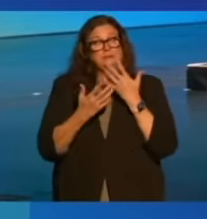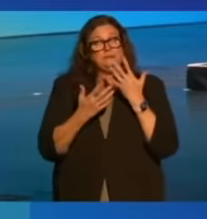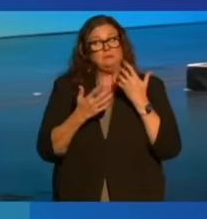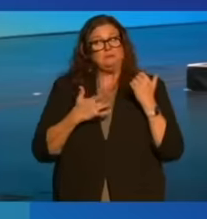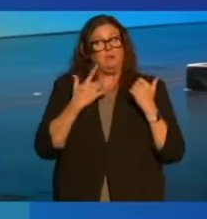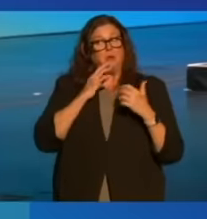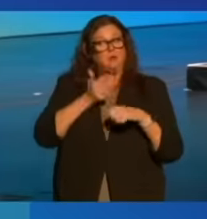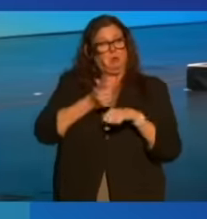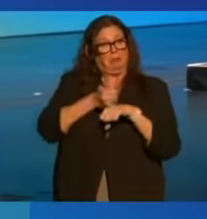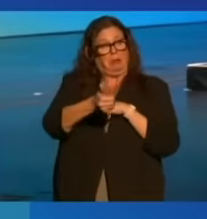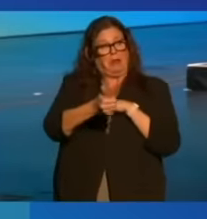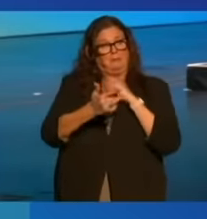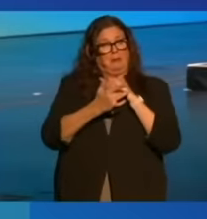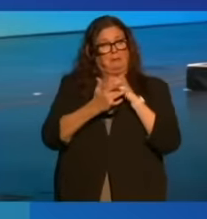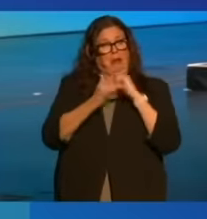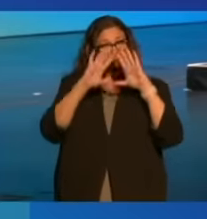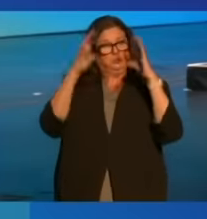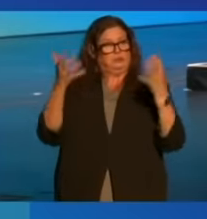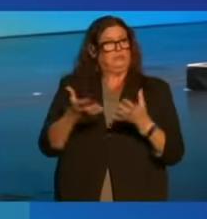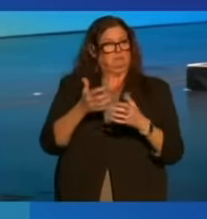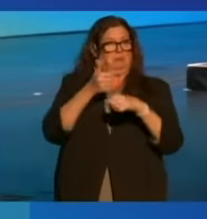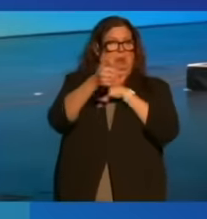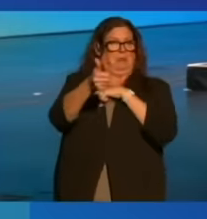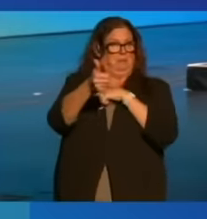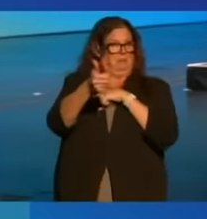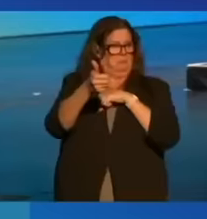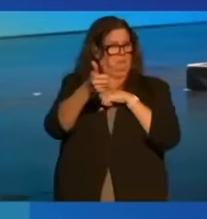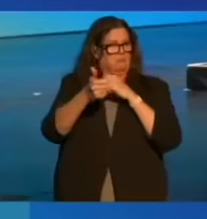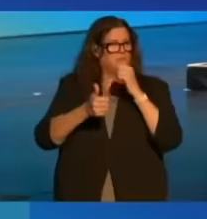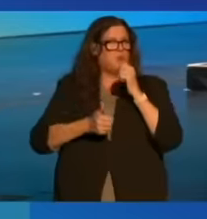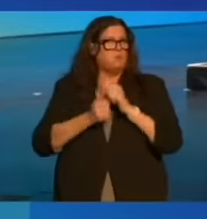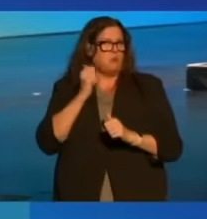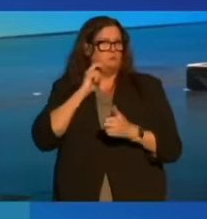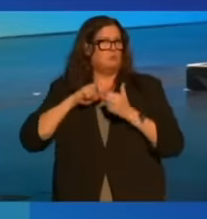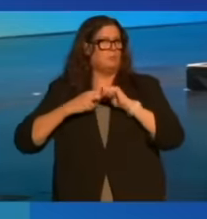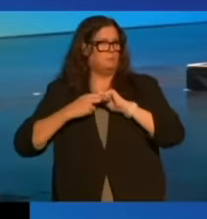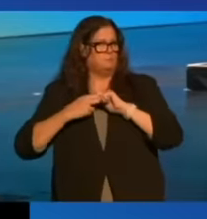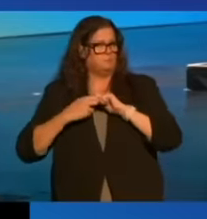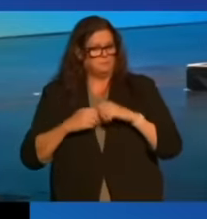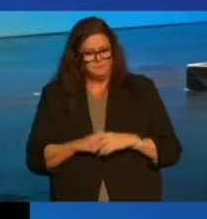technology itself for much of what ails us.